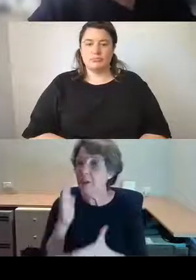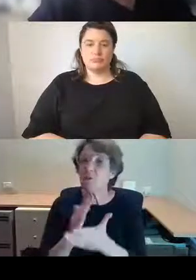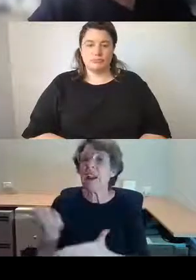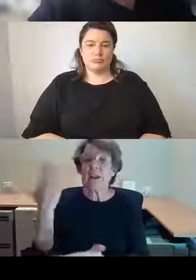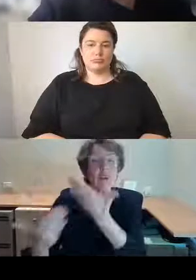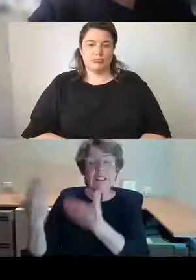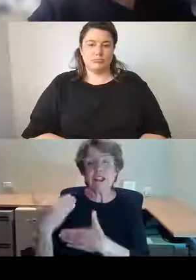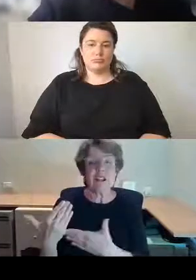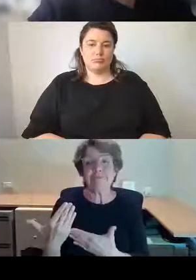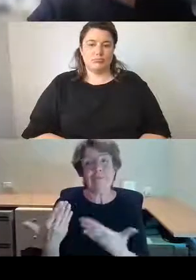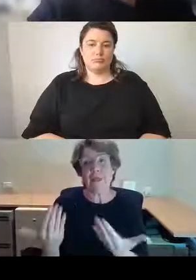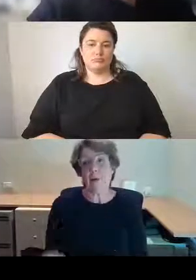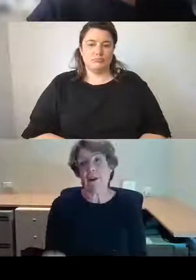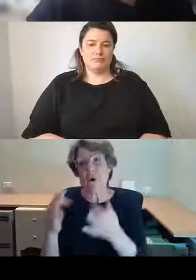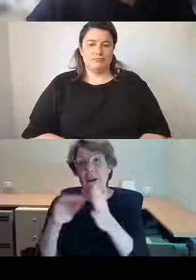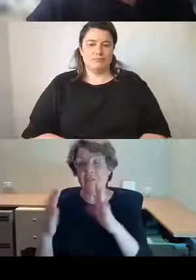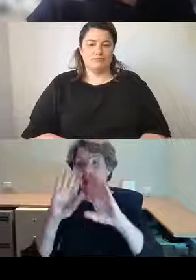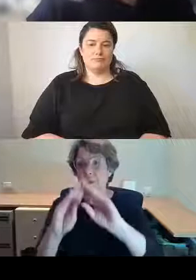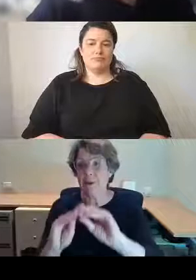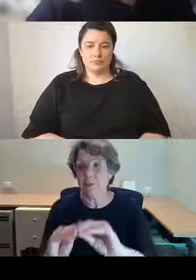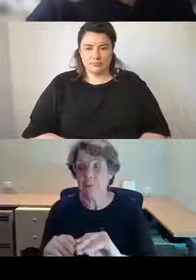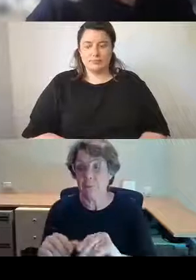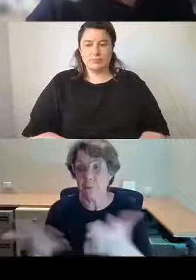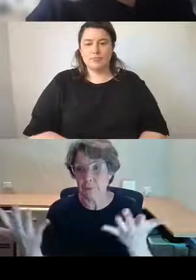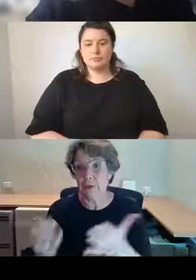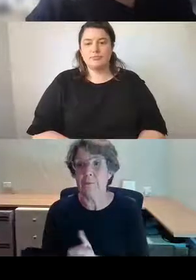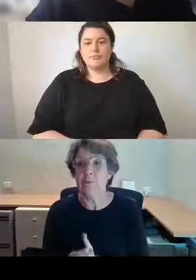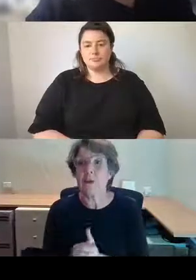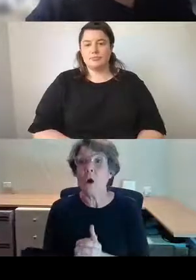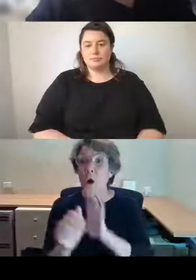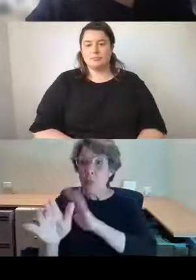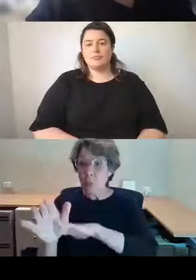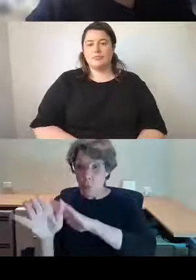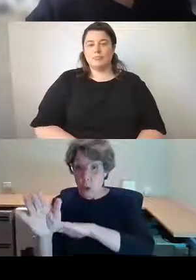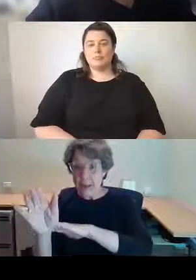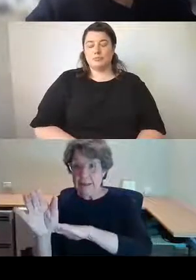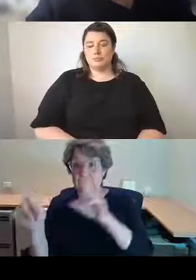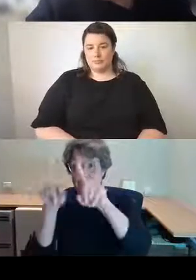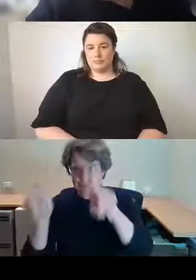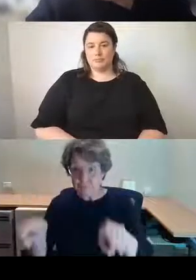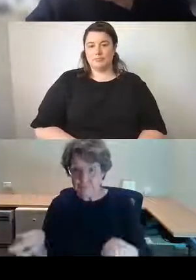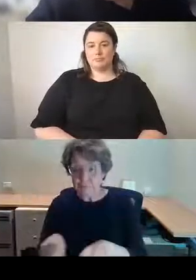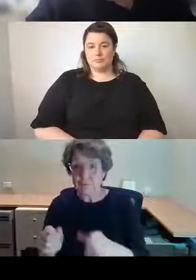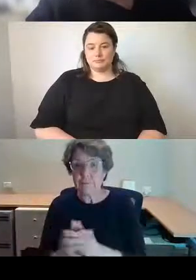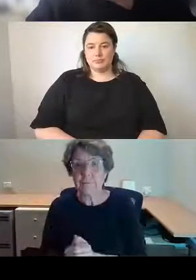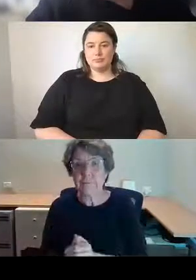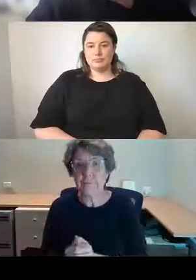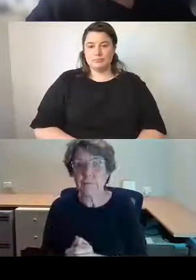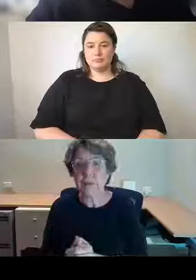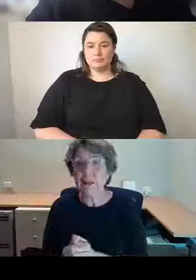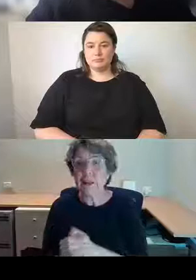survives. The image on the right hand side is of a textile